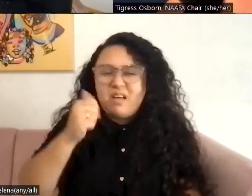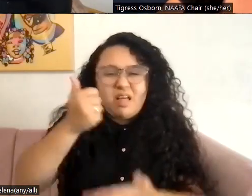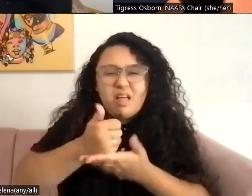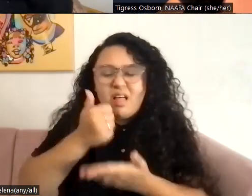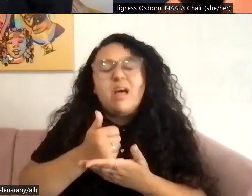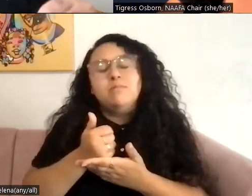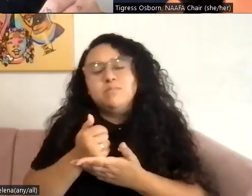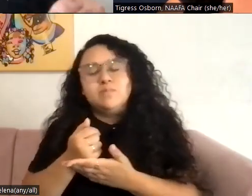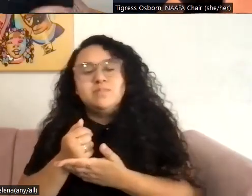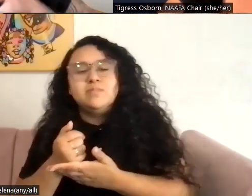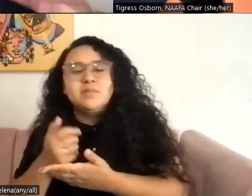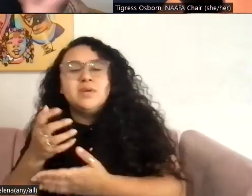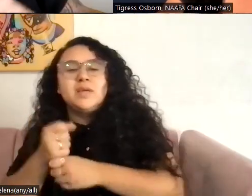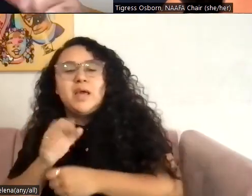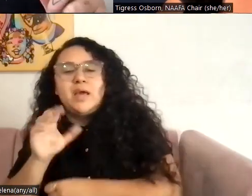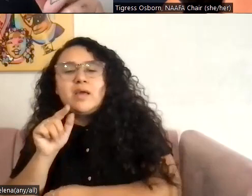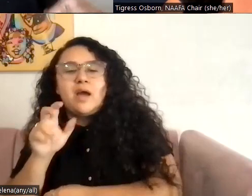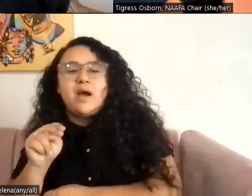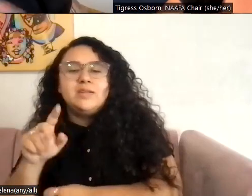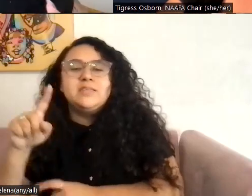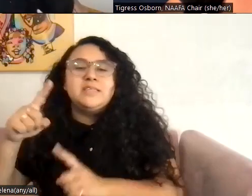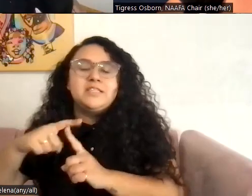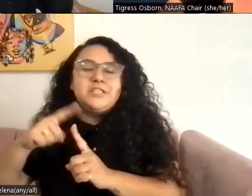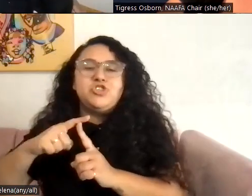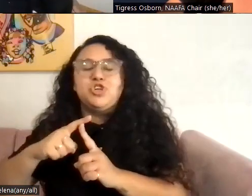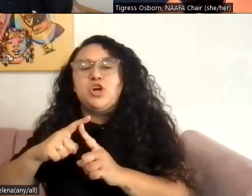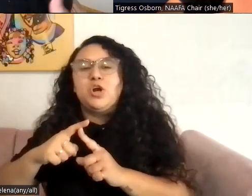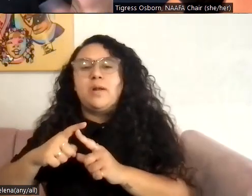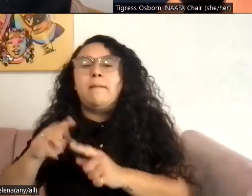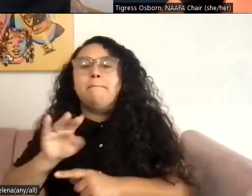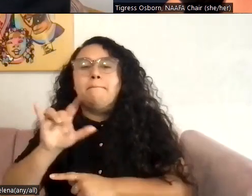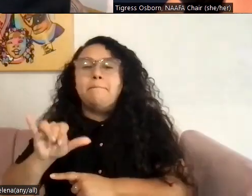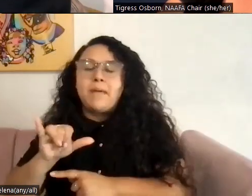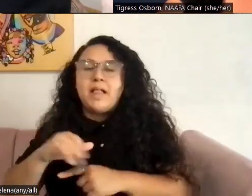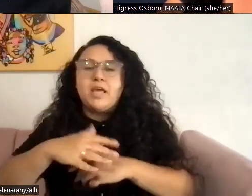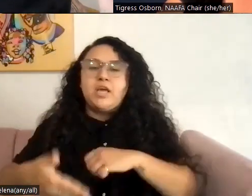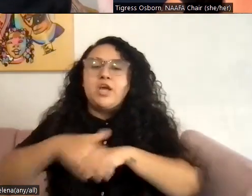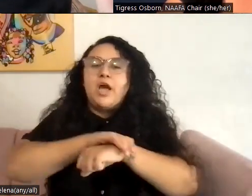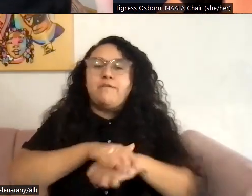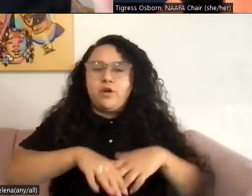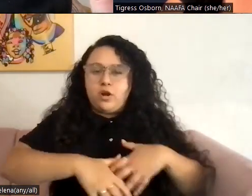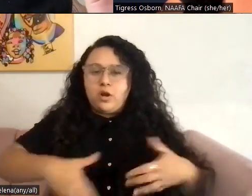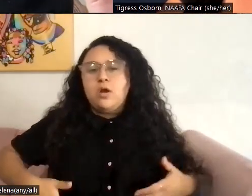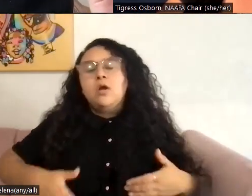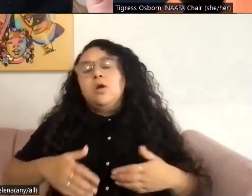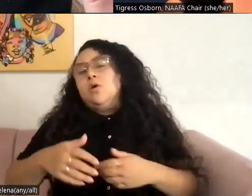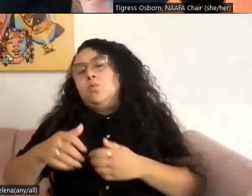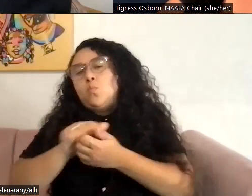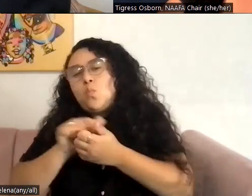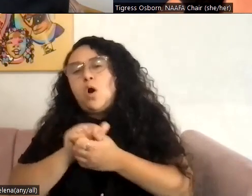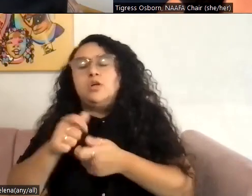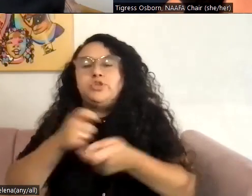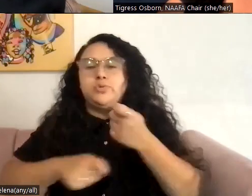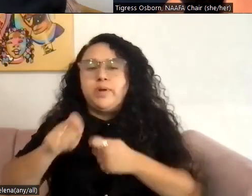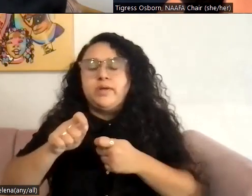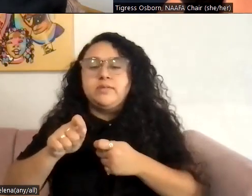set of those. And then you can just be washing them and just replacing them. I also will find nice cotton undies.